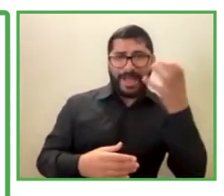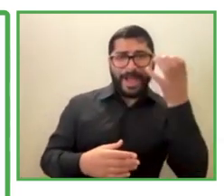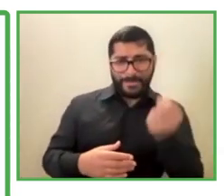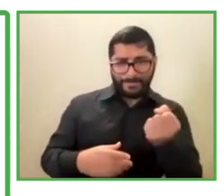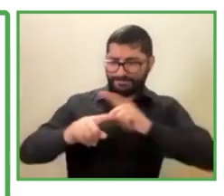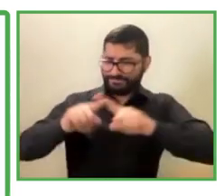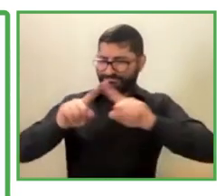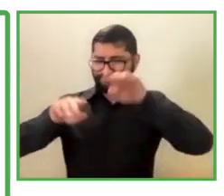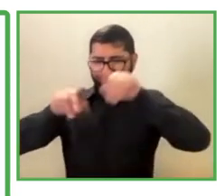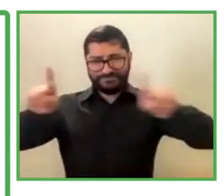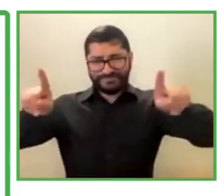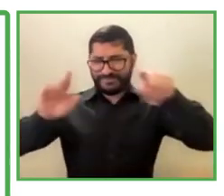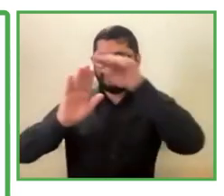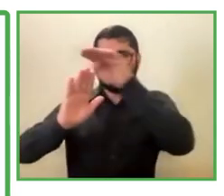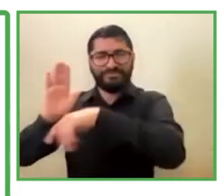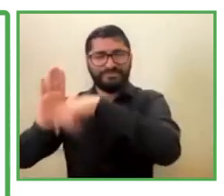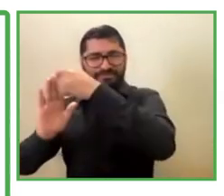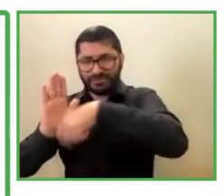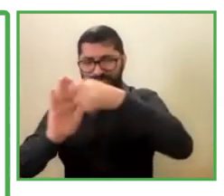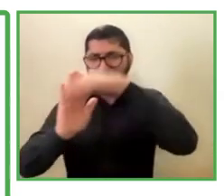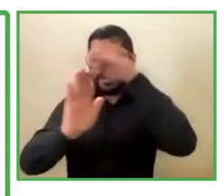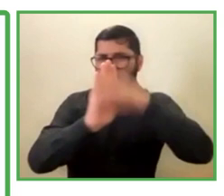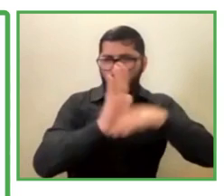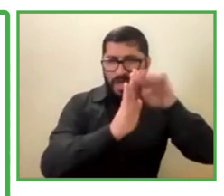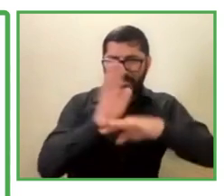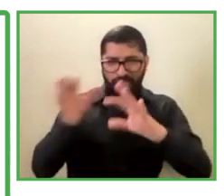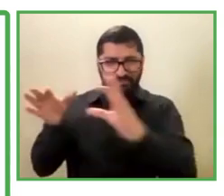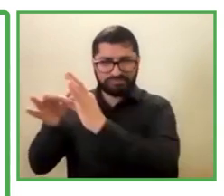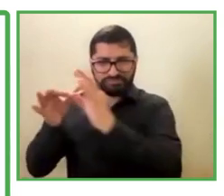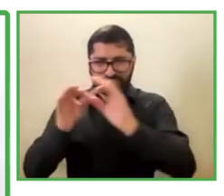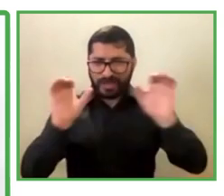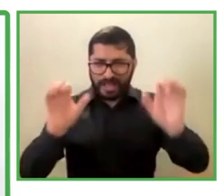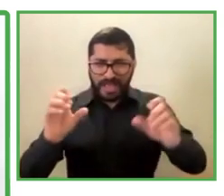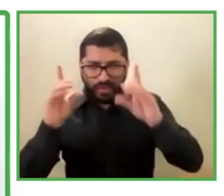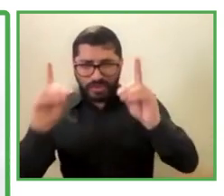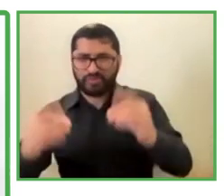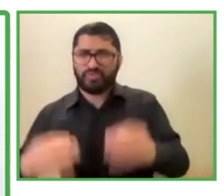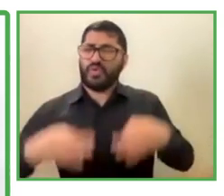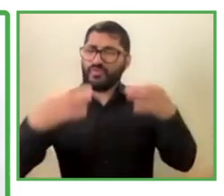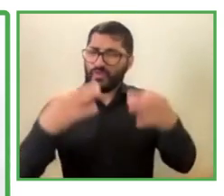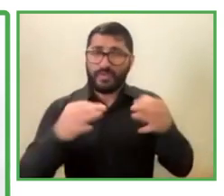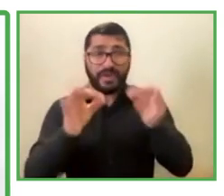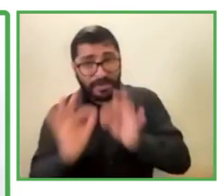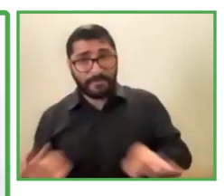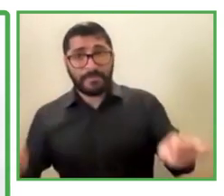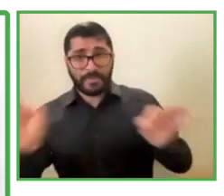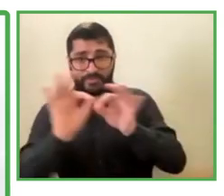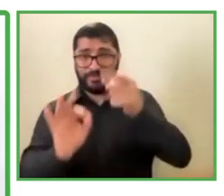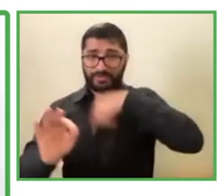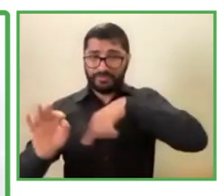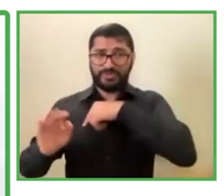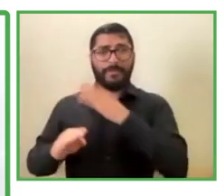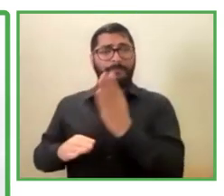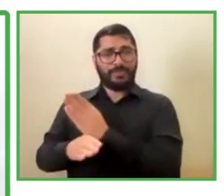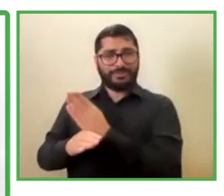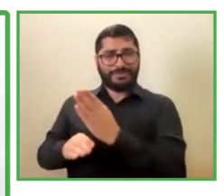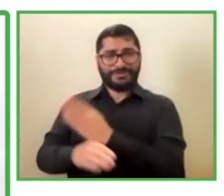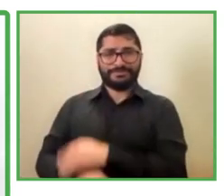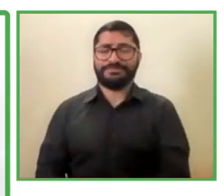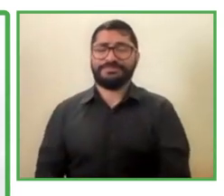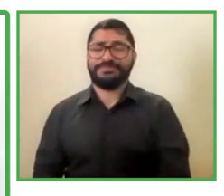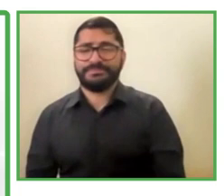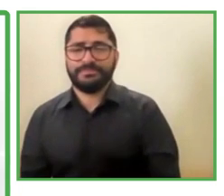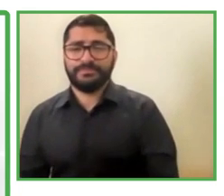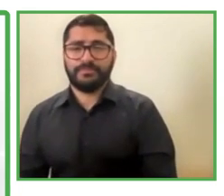programs, but the formal education is fundamental for our company. The goals